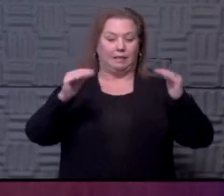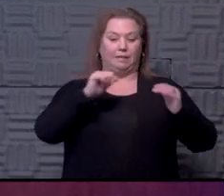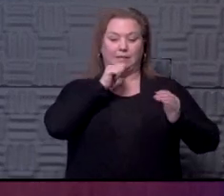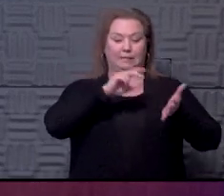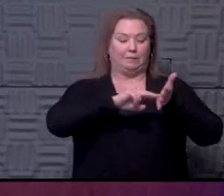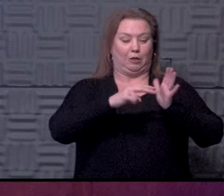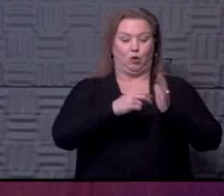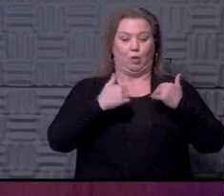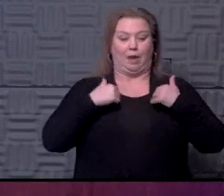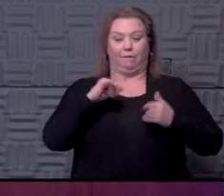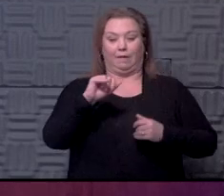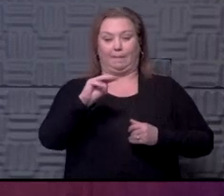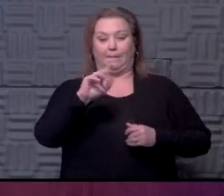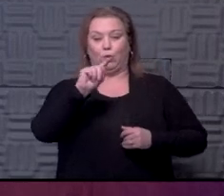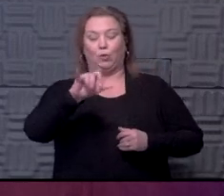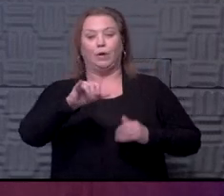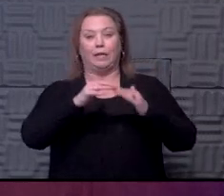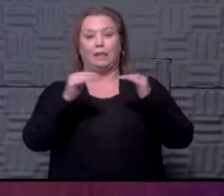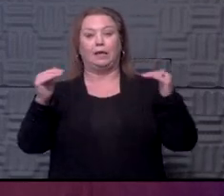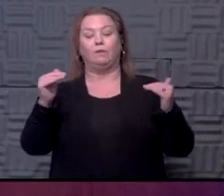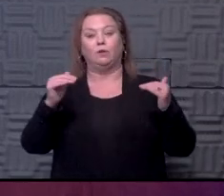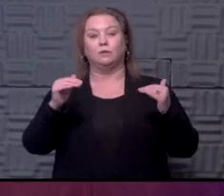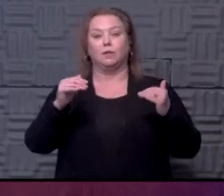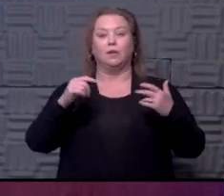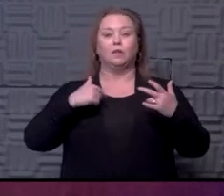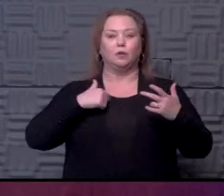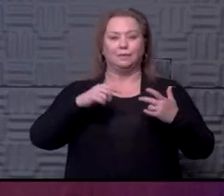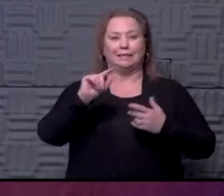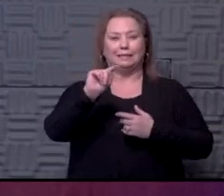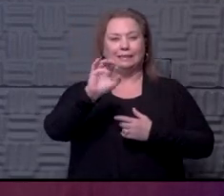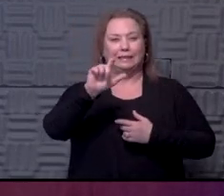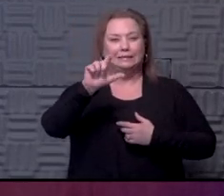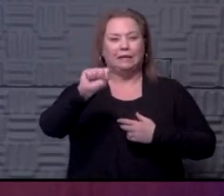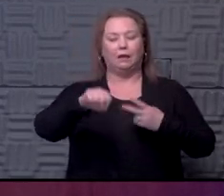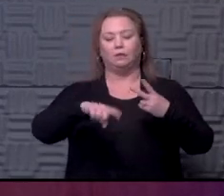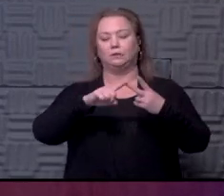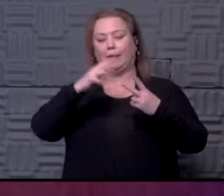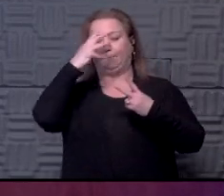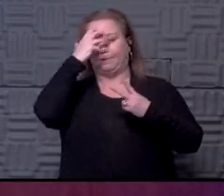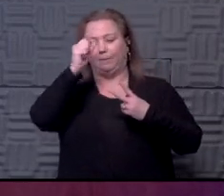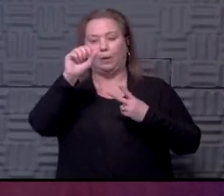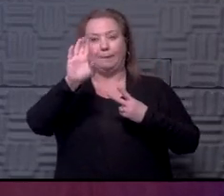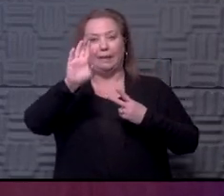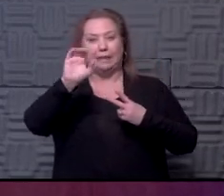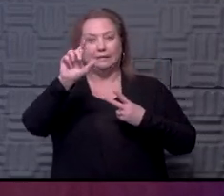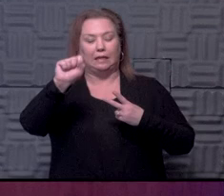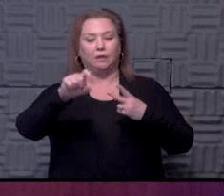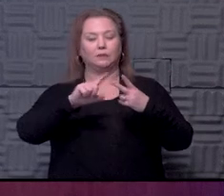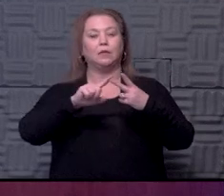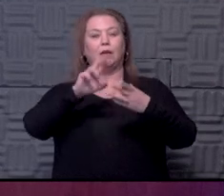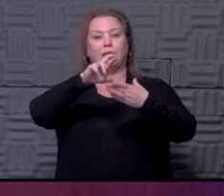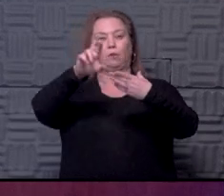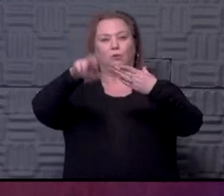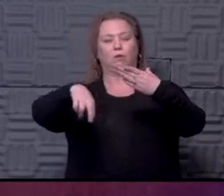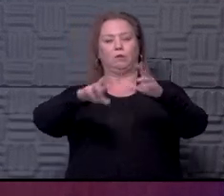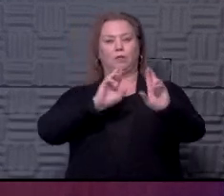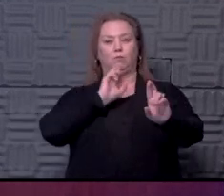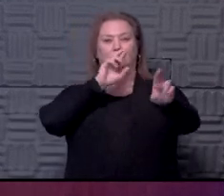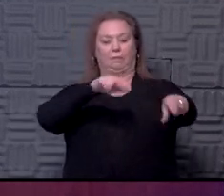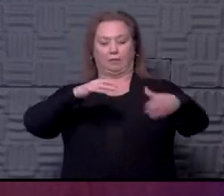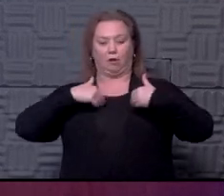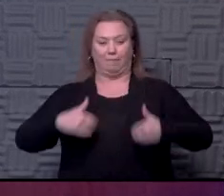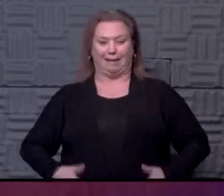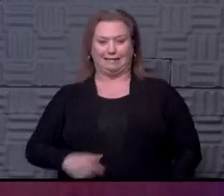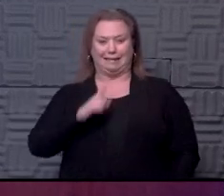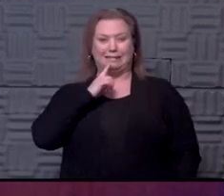or you don't. That there are T cell functions and memory B cell functions and a lot of other things that happen that result clinically in this response where our